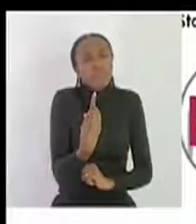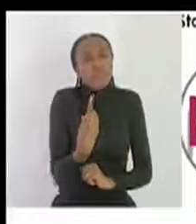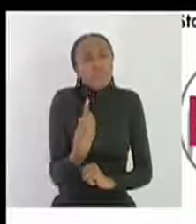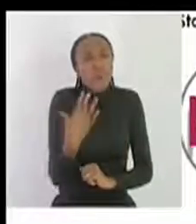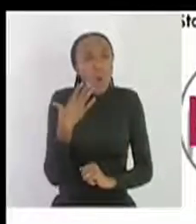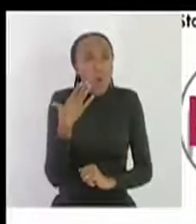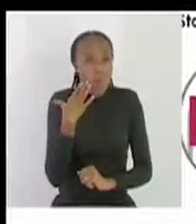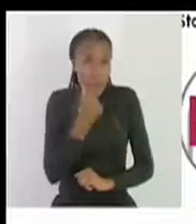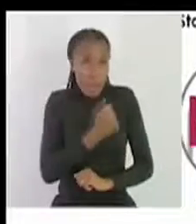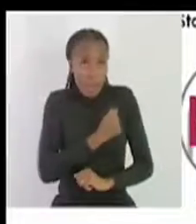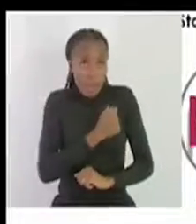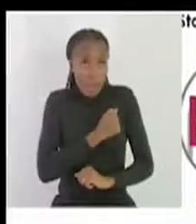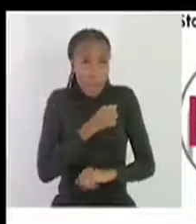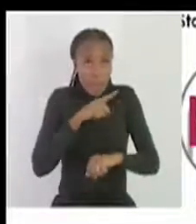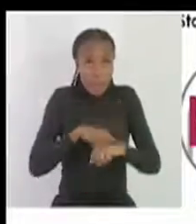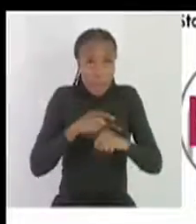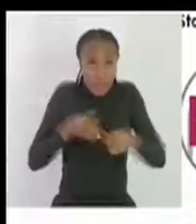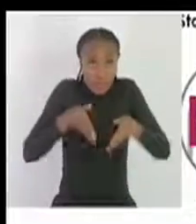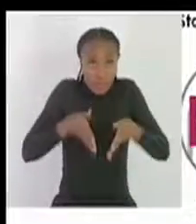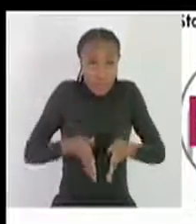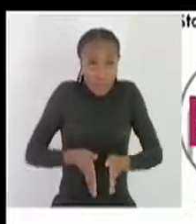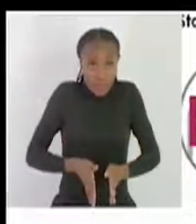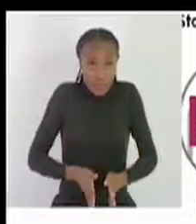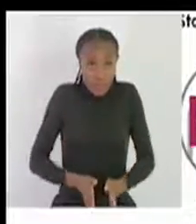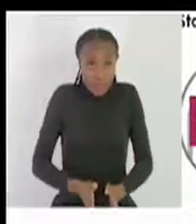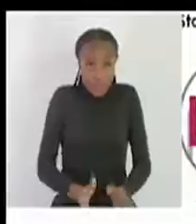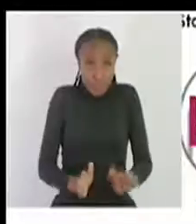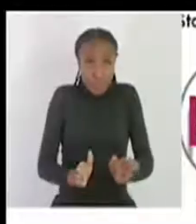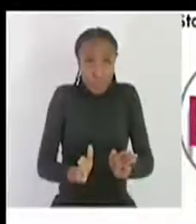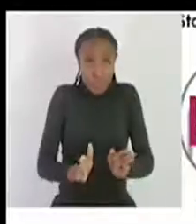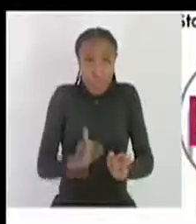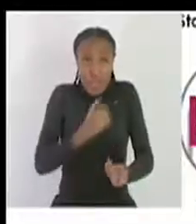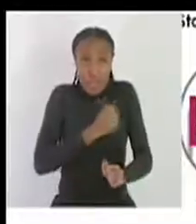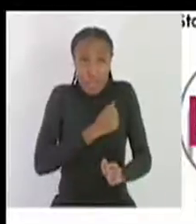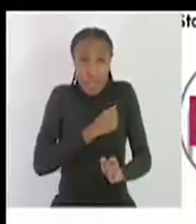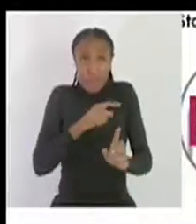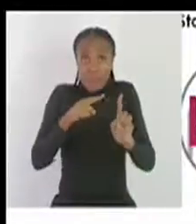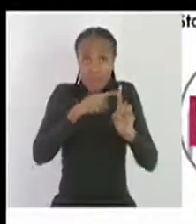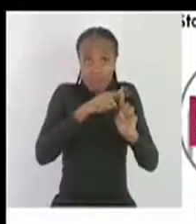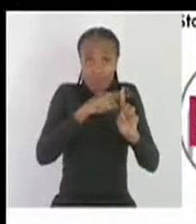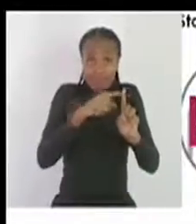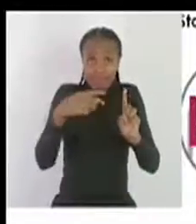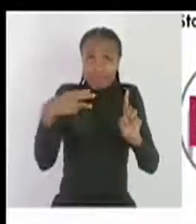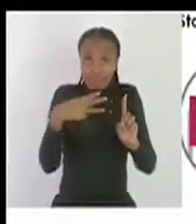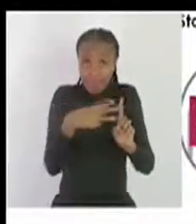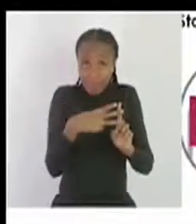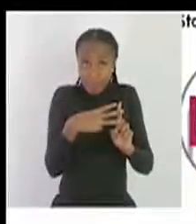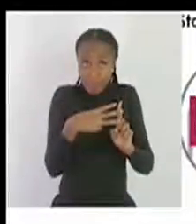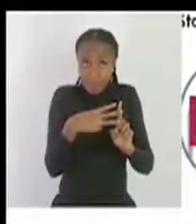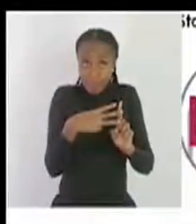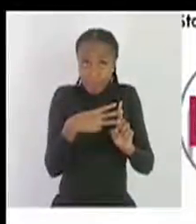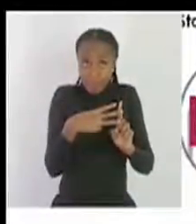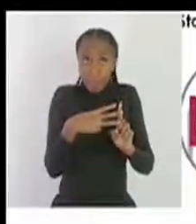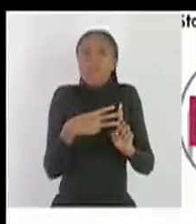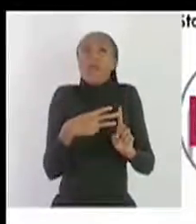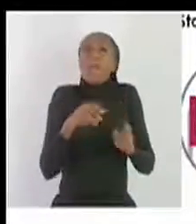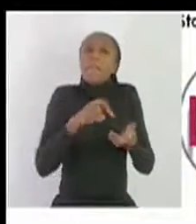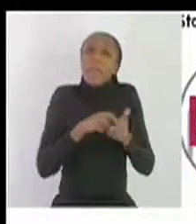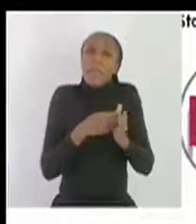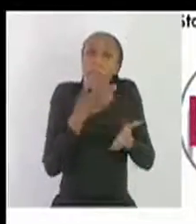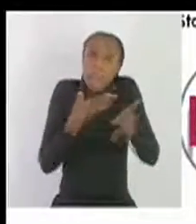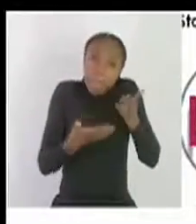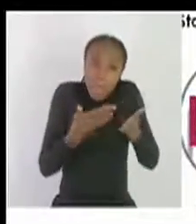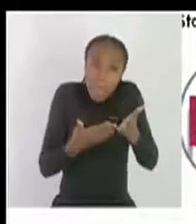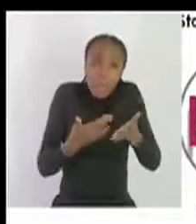birth meaning that if the mother is HIV positive there is a possibility that the child will also become